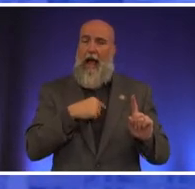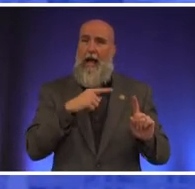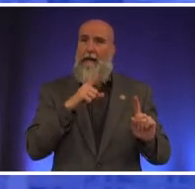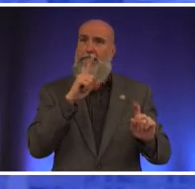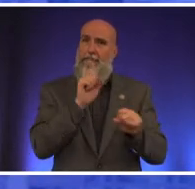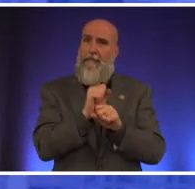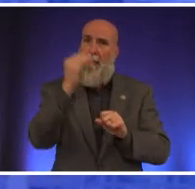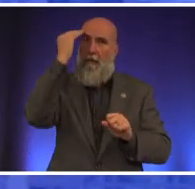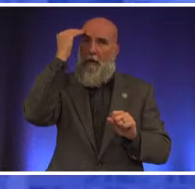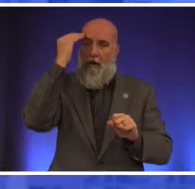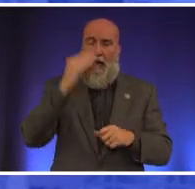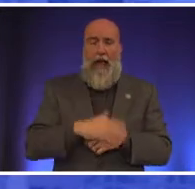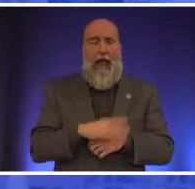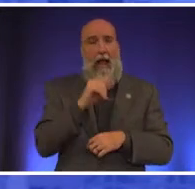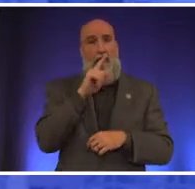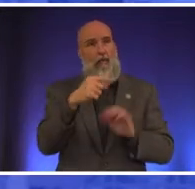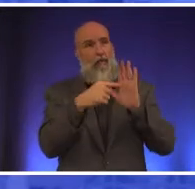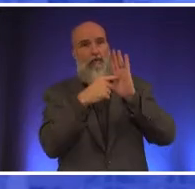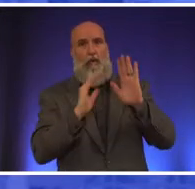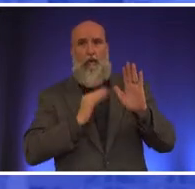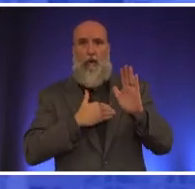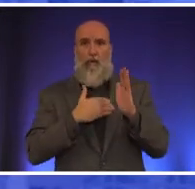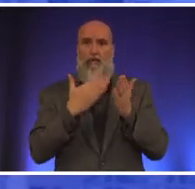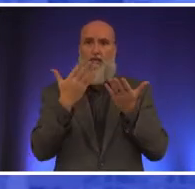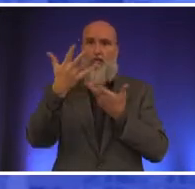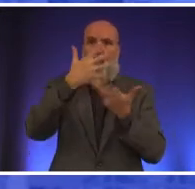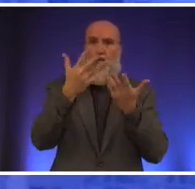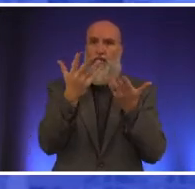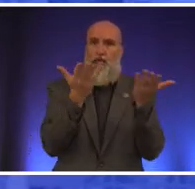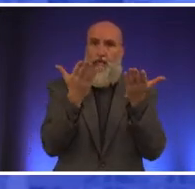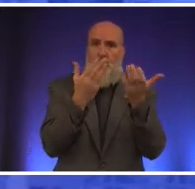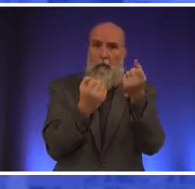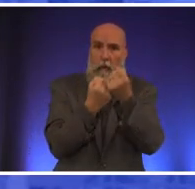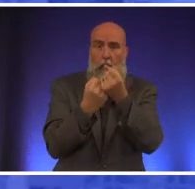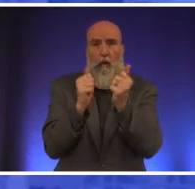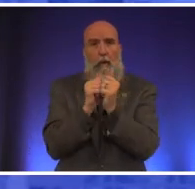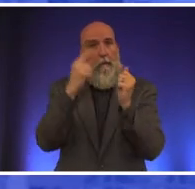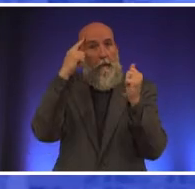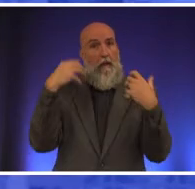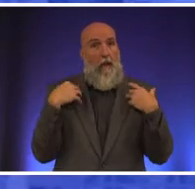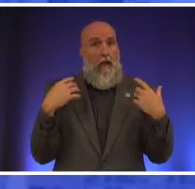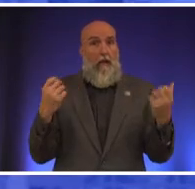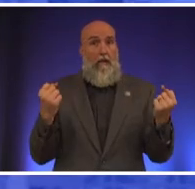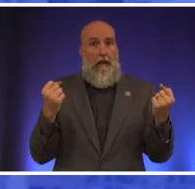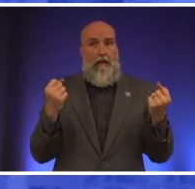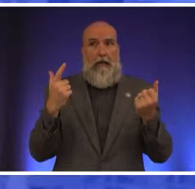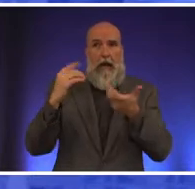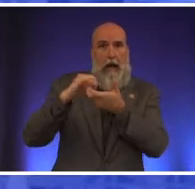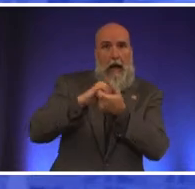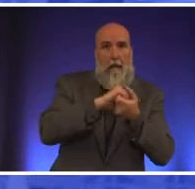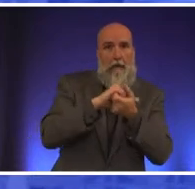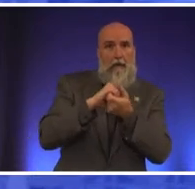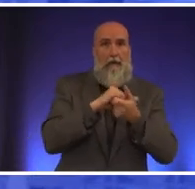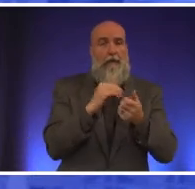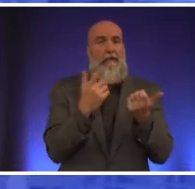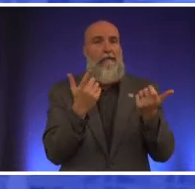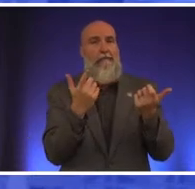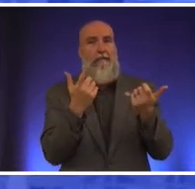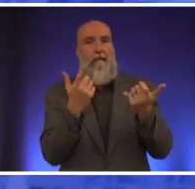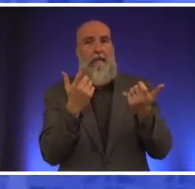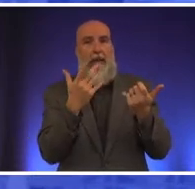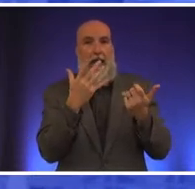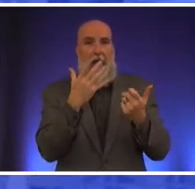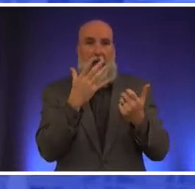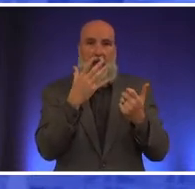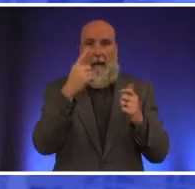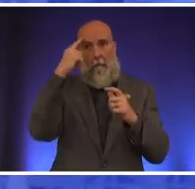it speaks to our our social service supports with with mental health um uh collaboration working with integral care in the